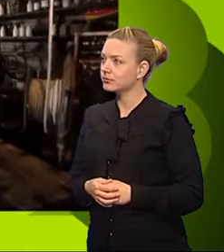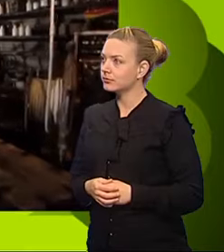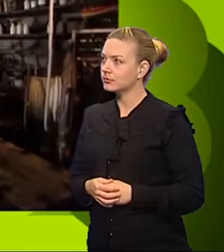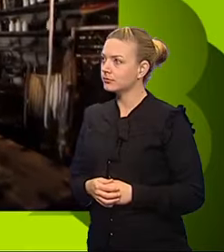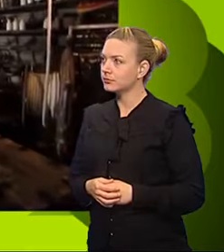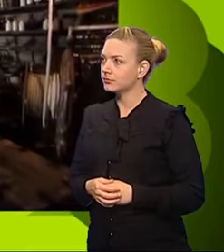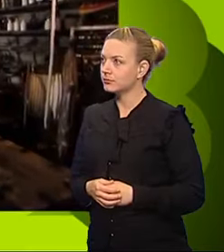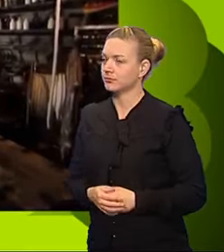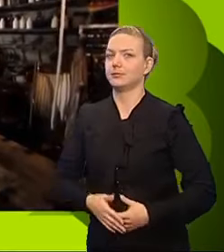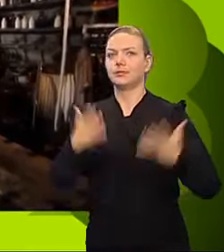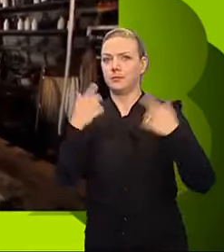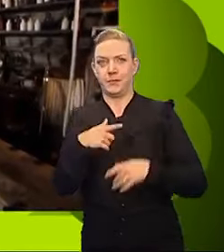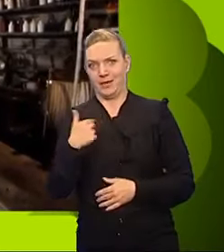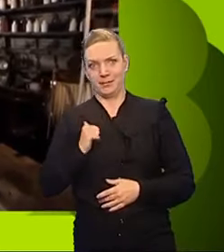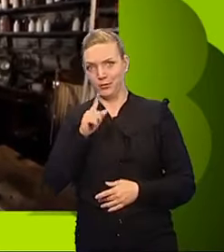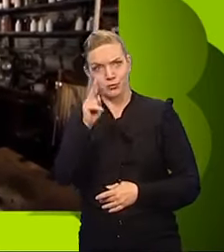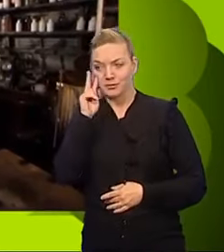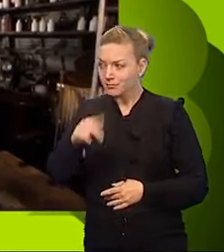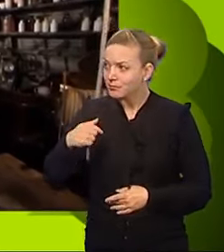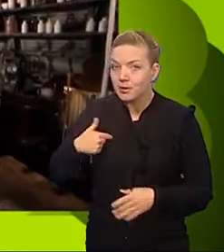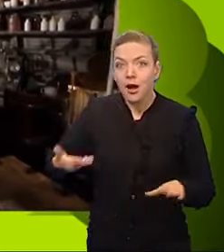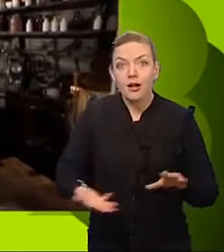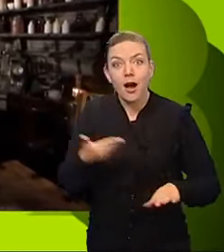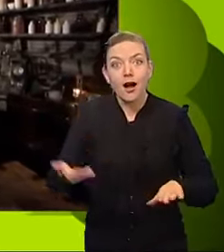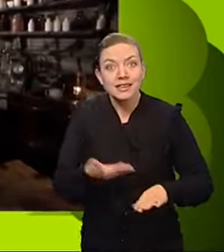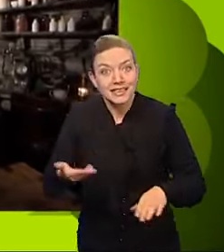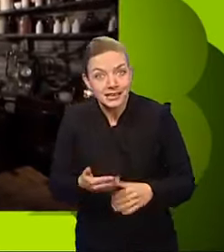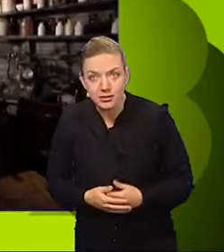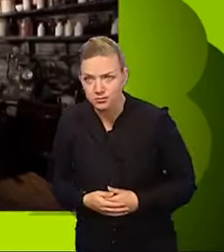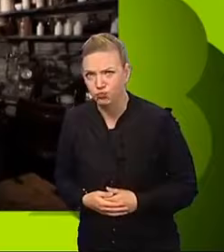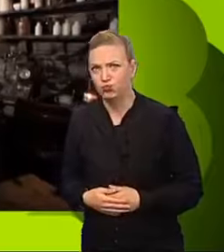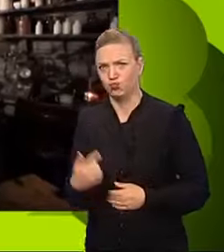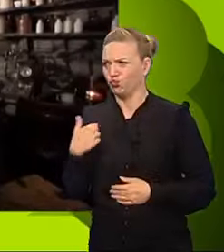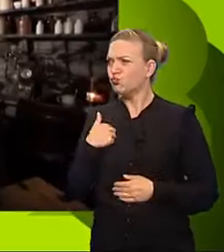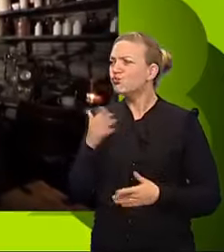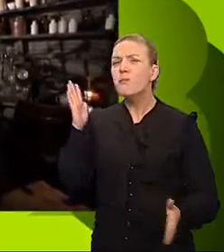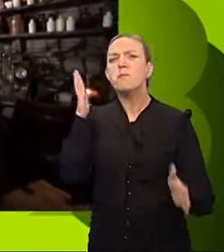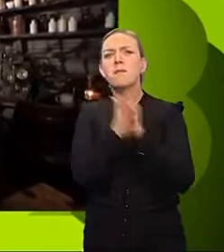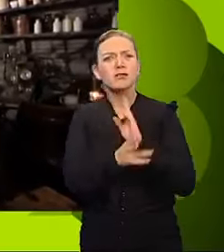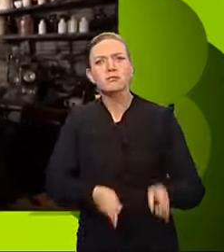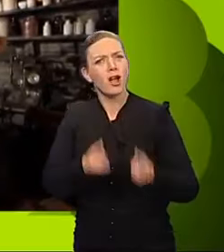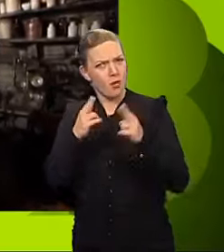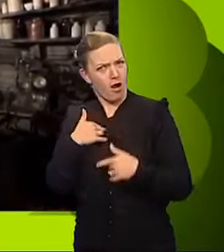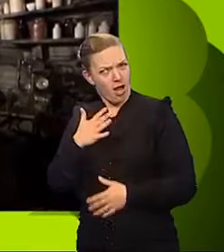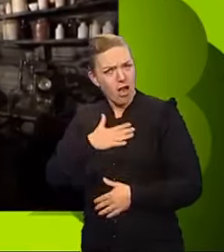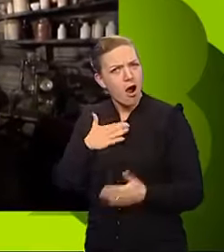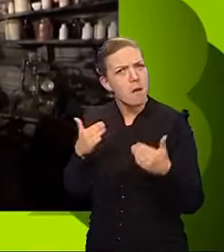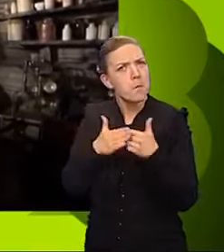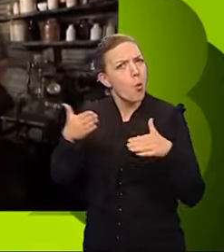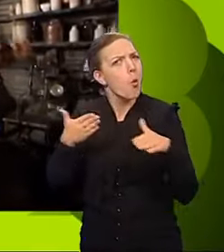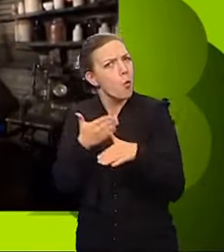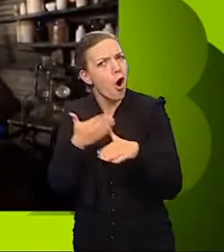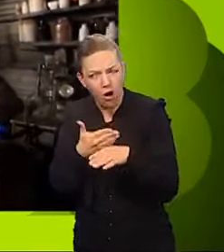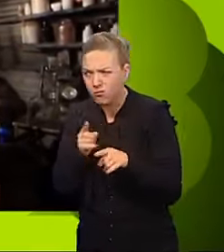Ah, I bet you didn't expect to see me doing the gardening. I like to do more things than just messing up the tower, you know. I like to mess up the